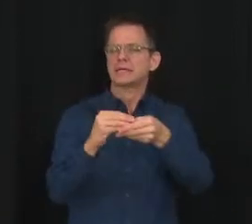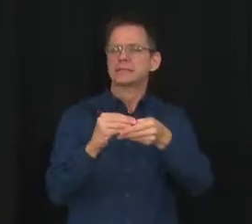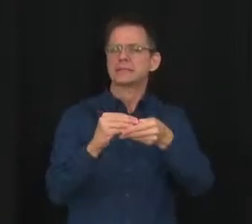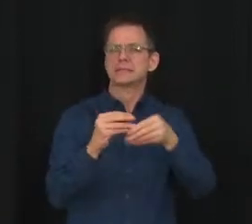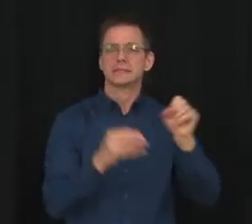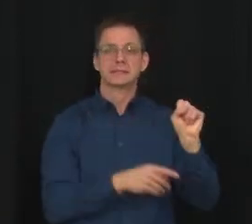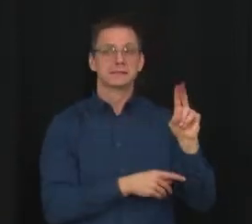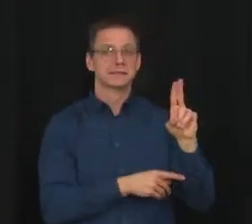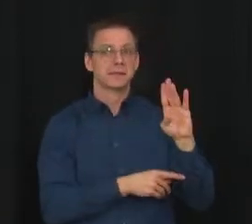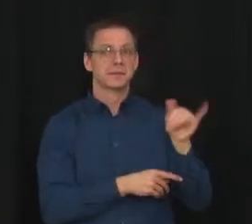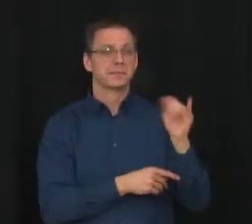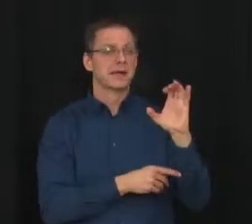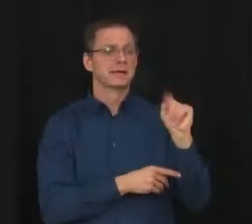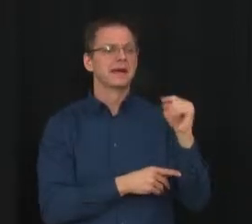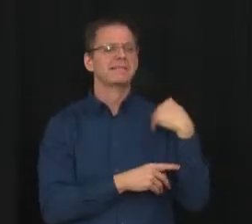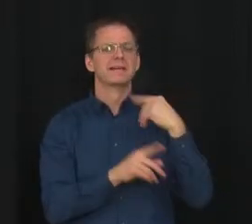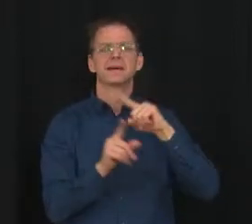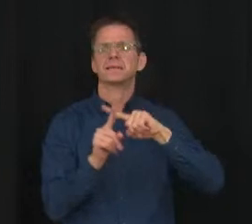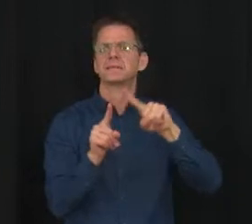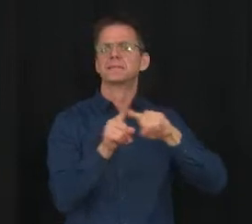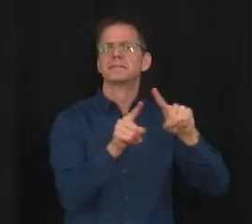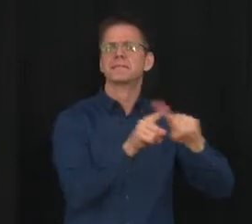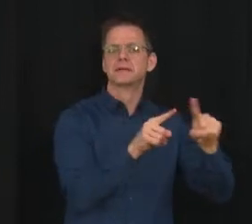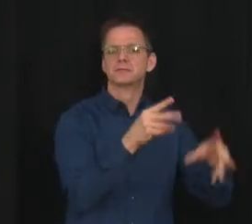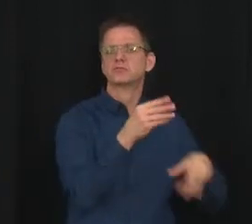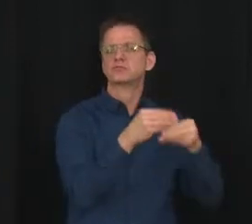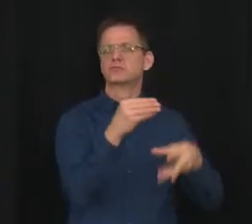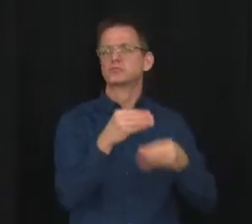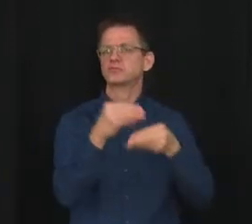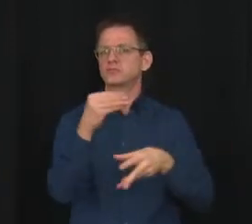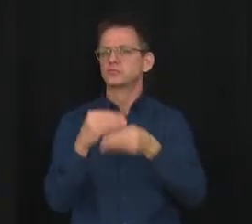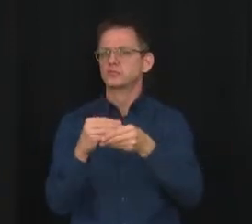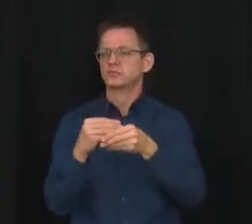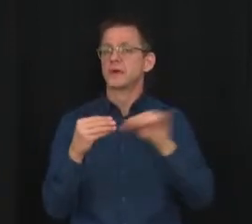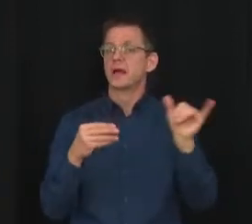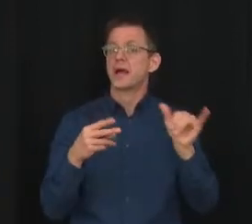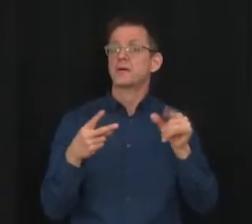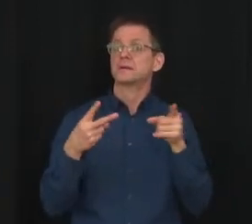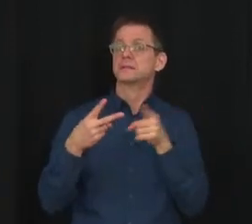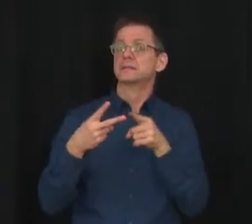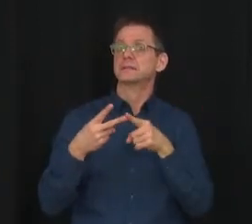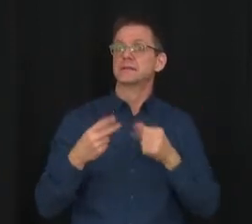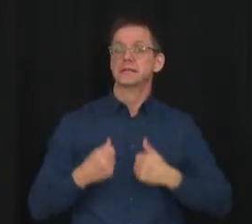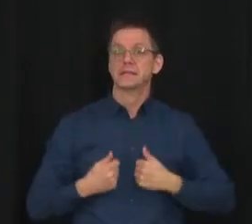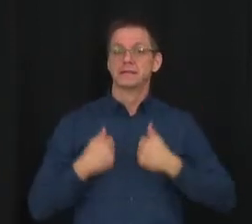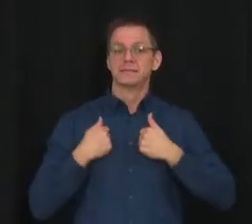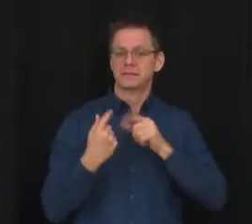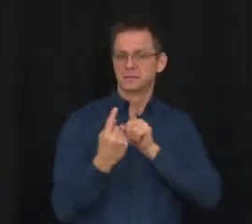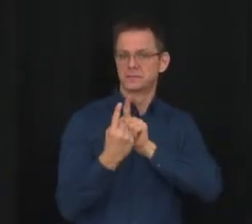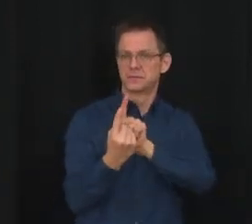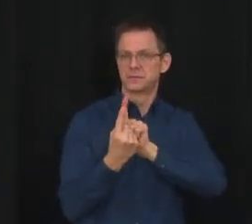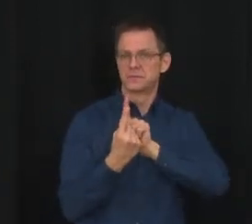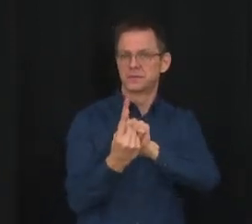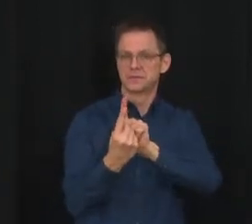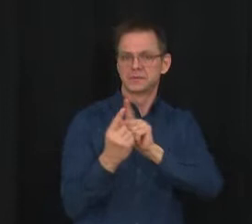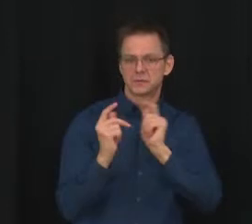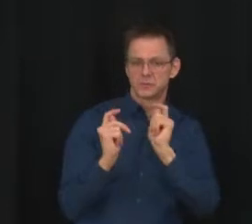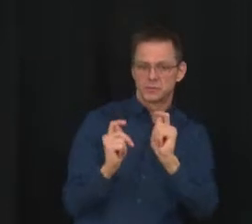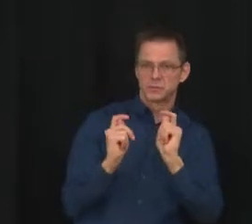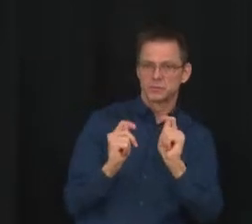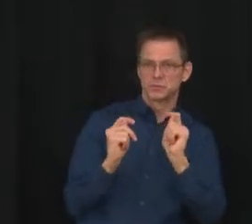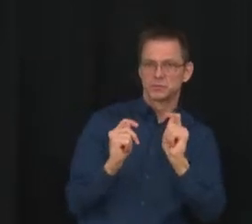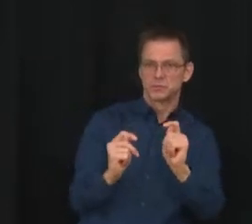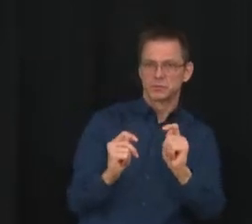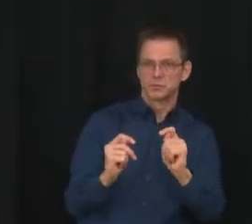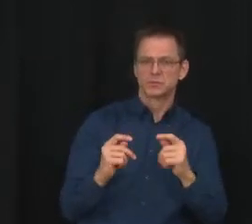Parents, students and educators are encouraged to try the tool and give us feedback to inform future sessions. It's another